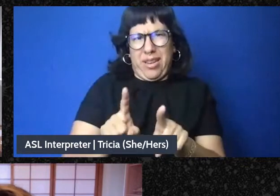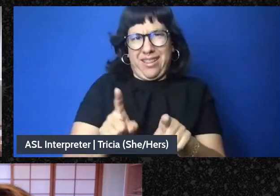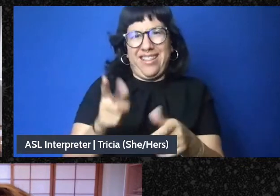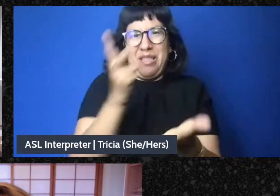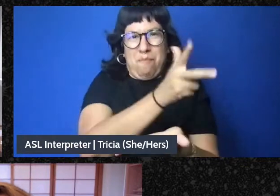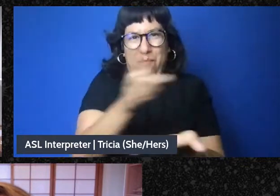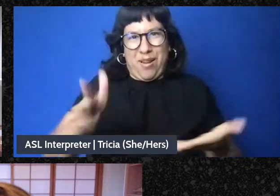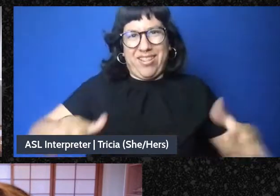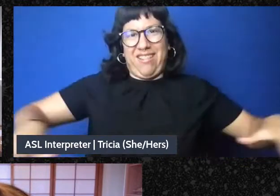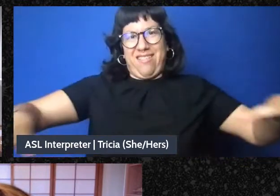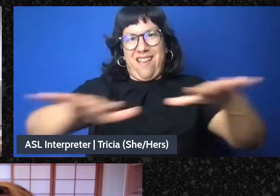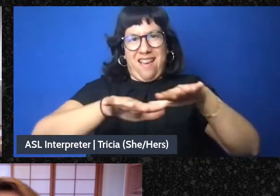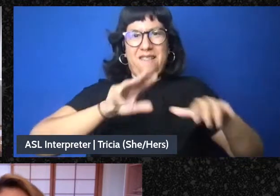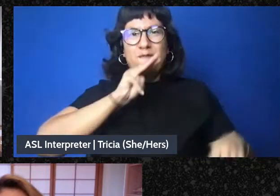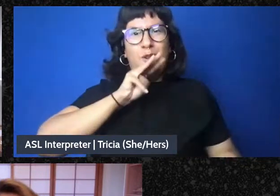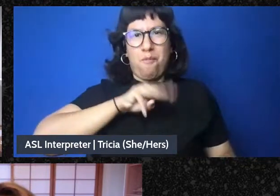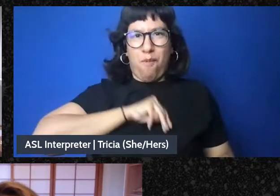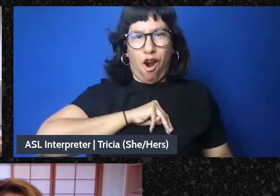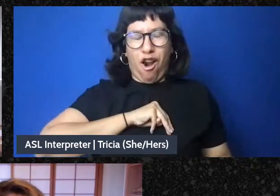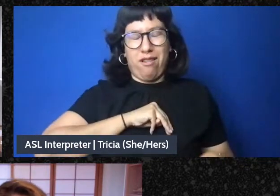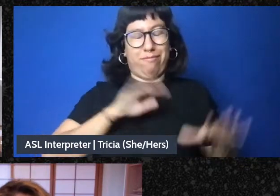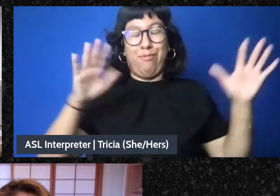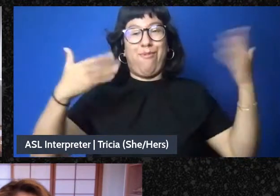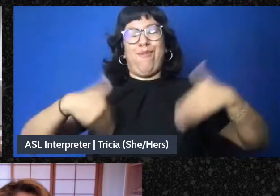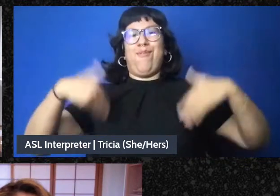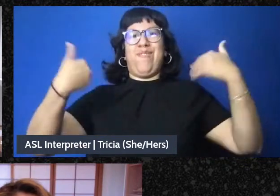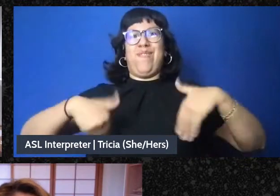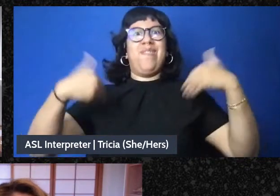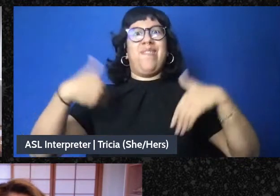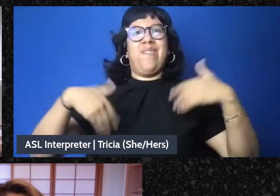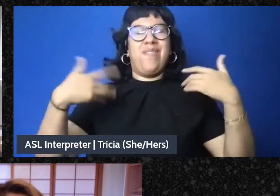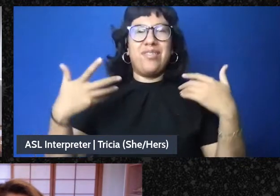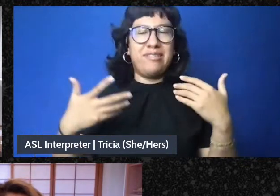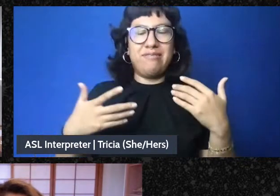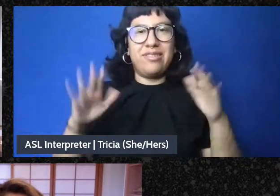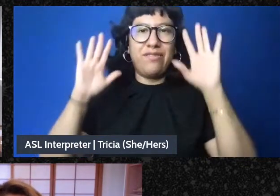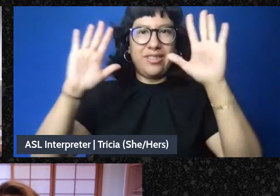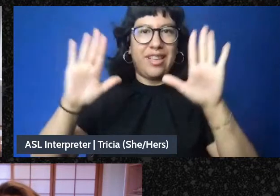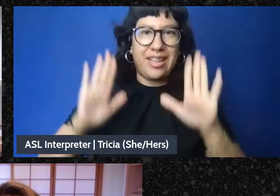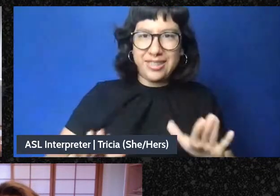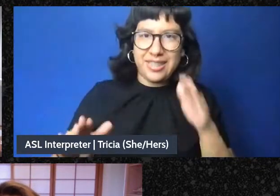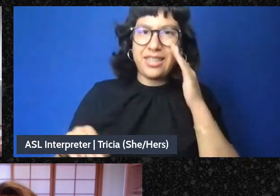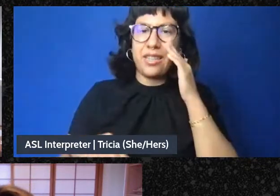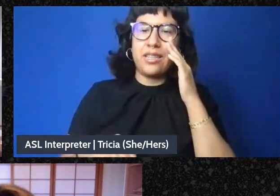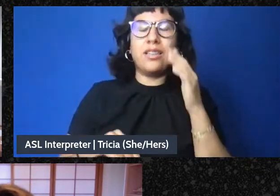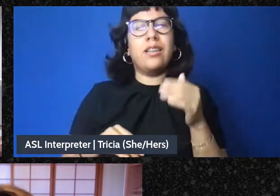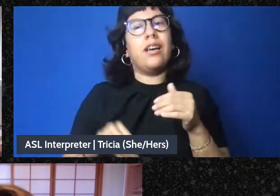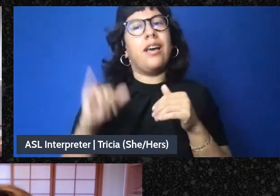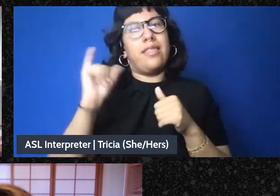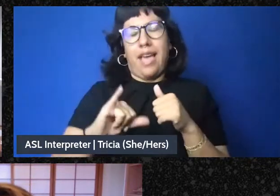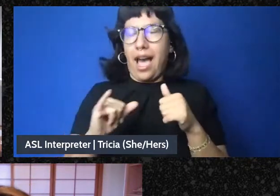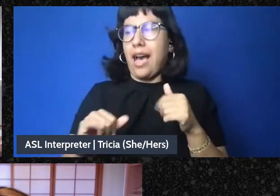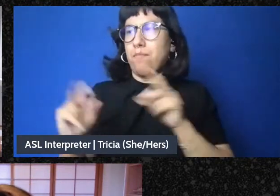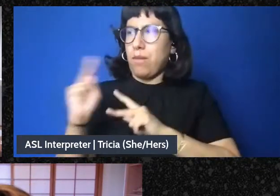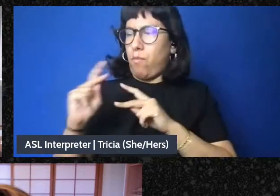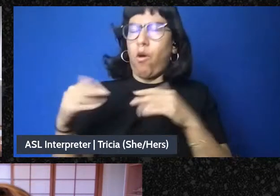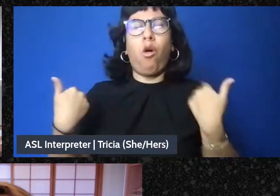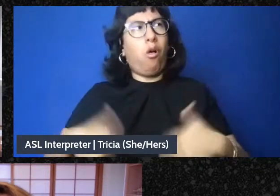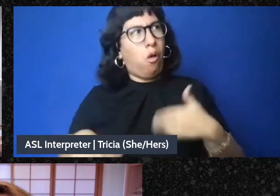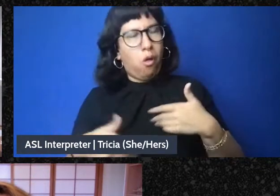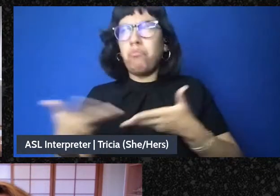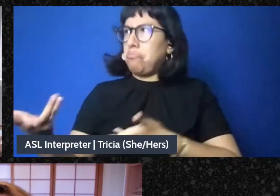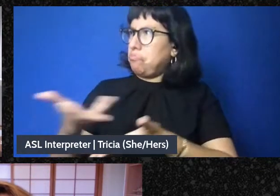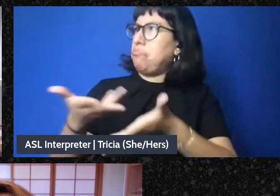lot of Walmart was just sort of fantastic. And it brought out the best in people. And Chico